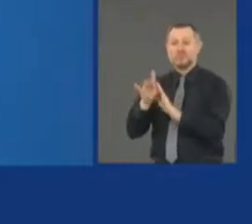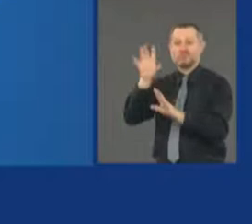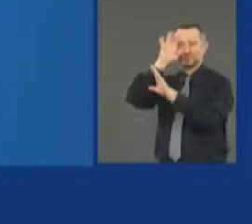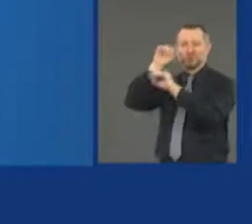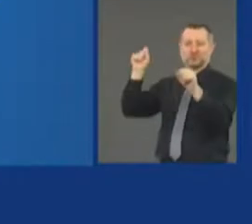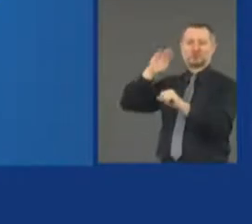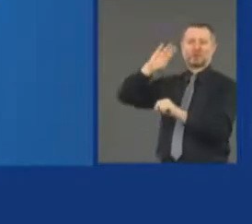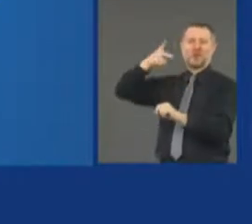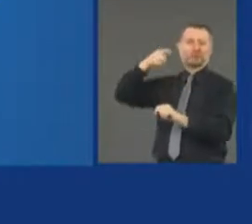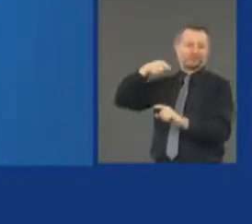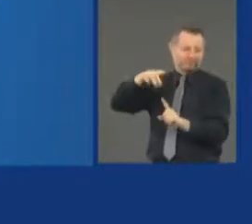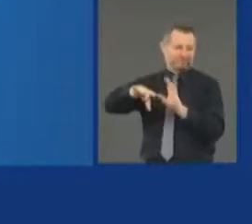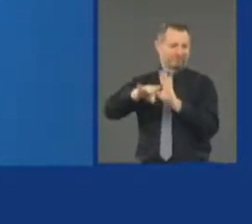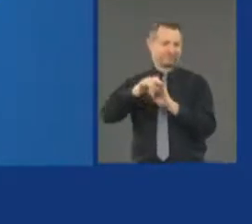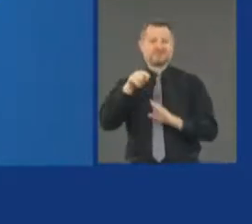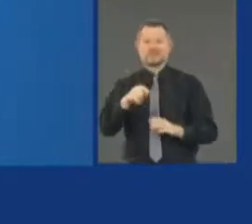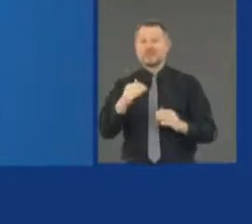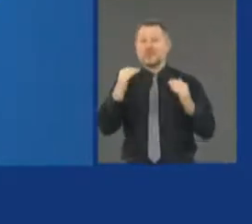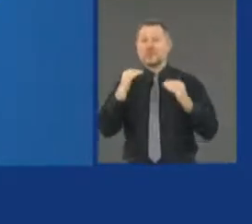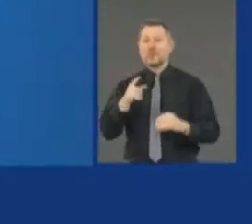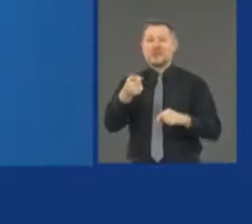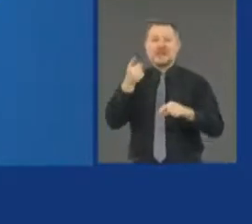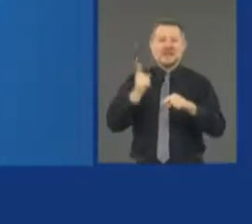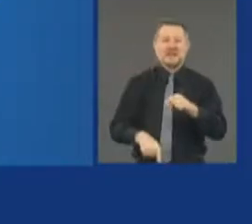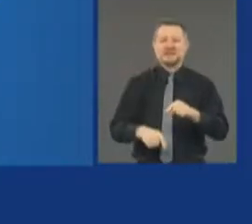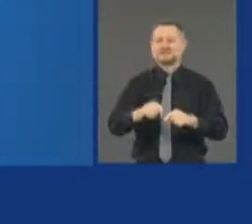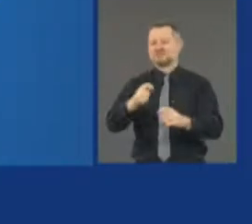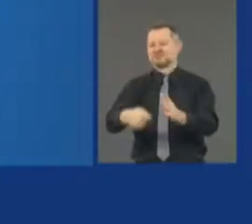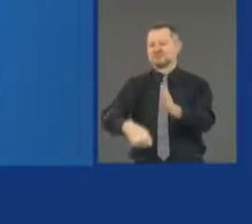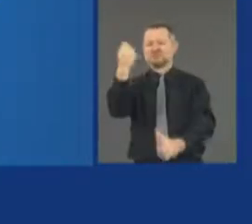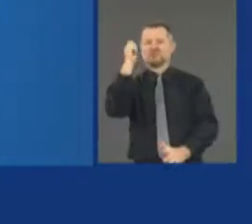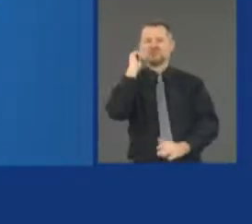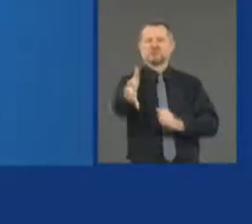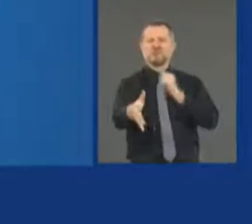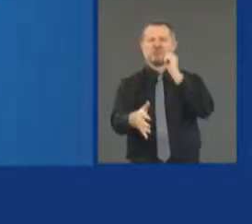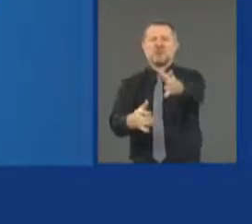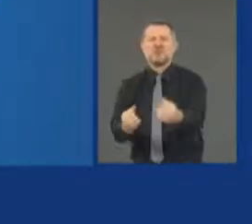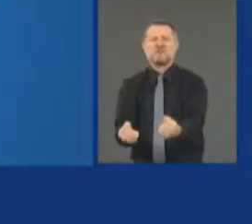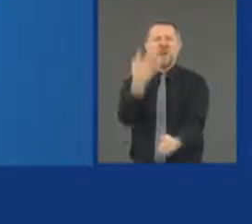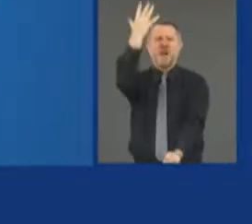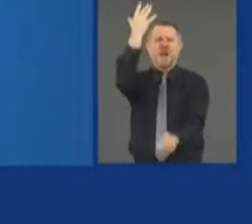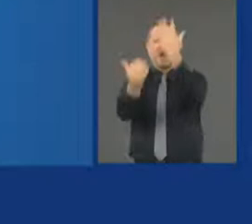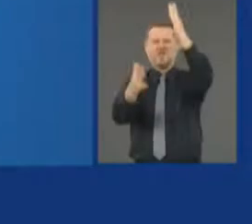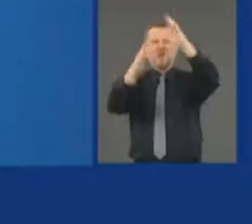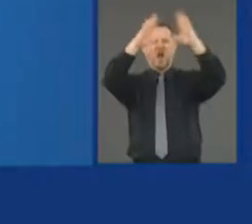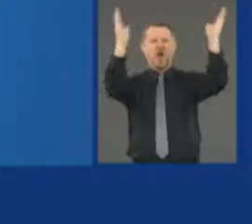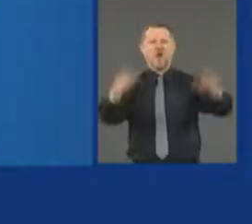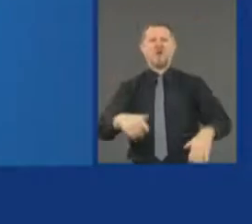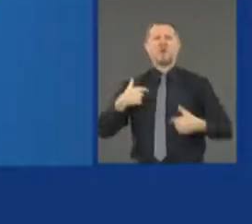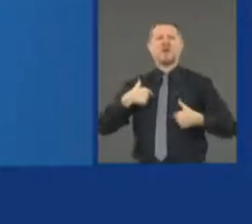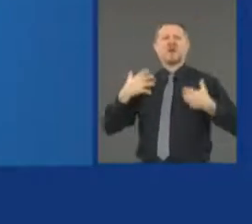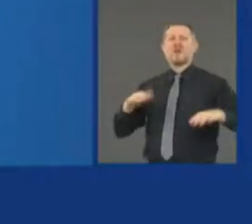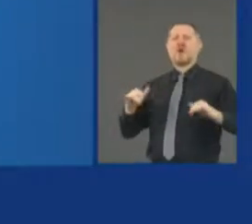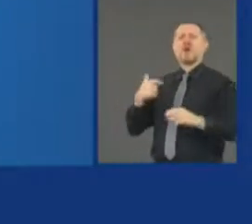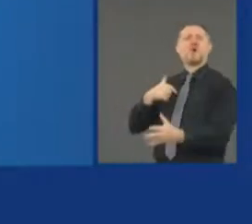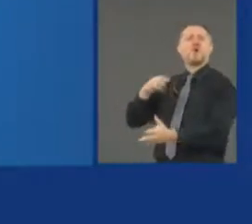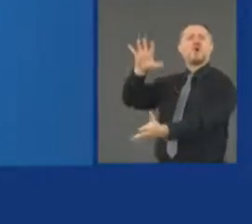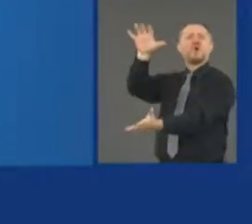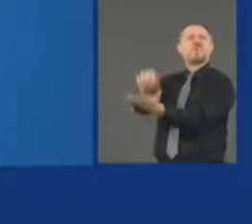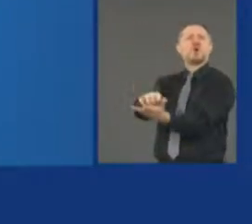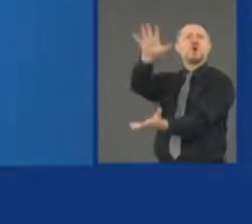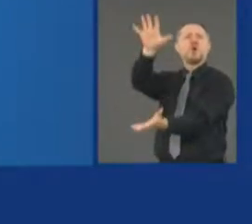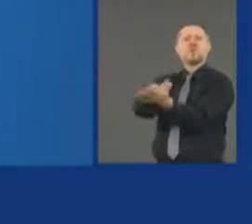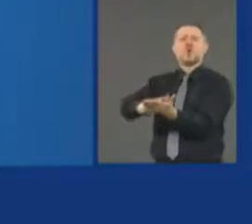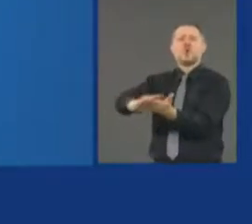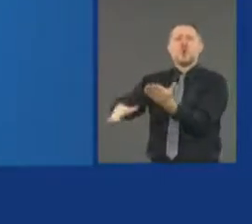You can't set fire to the House and then claim you are the one trying to put out the flames. You know who said